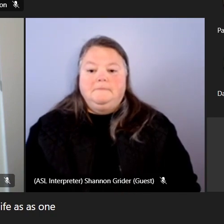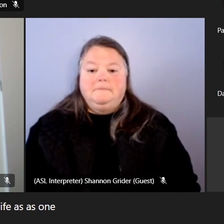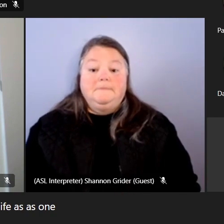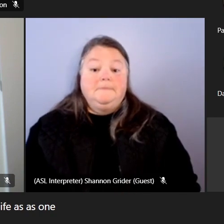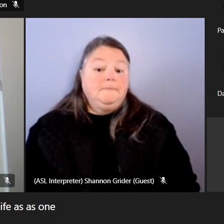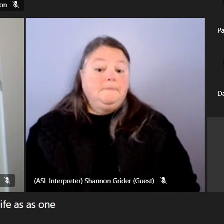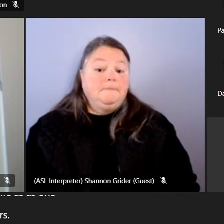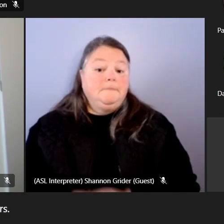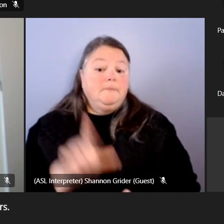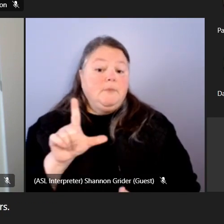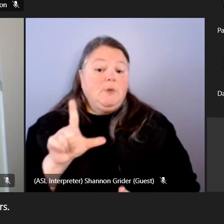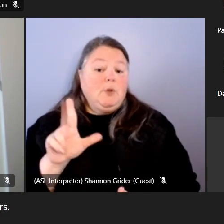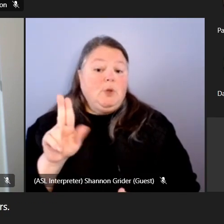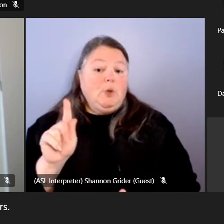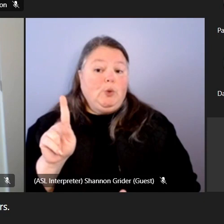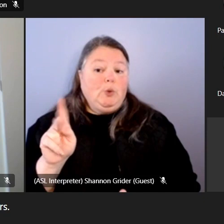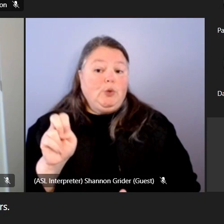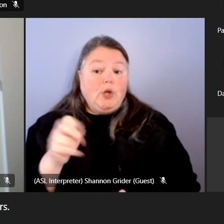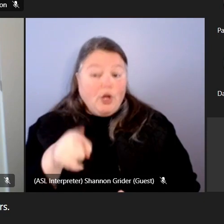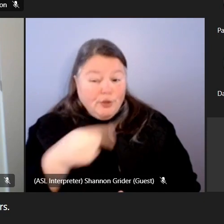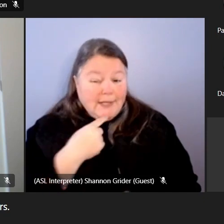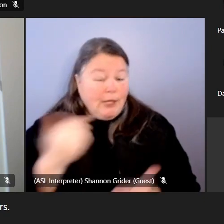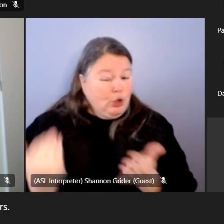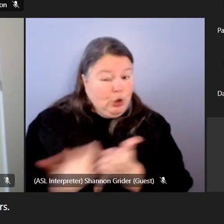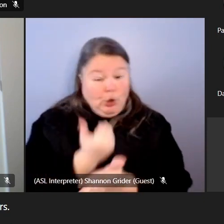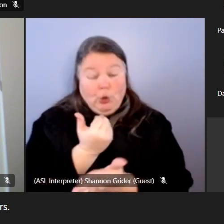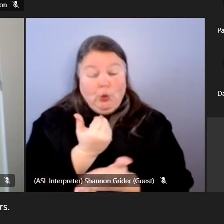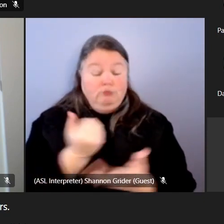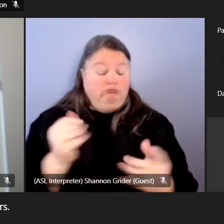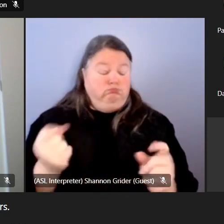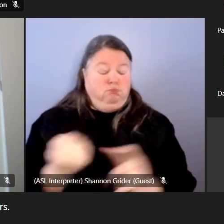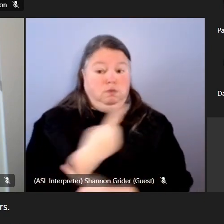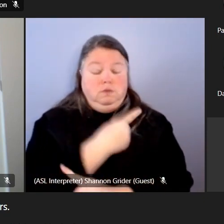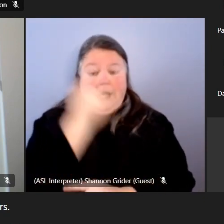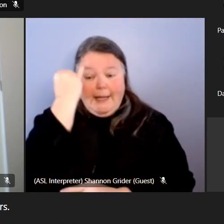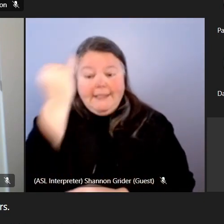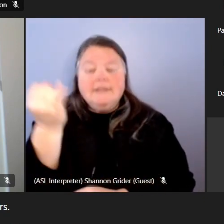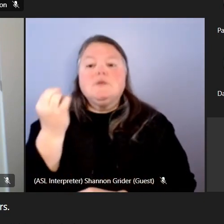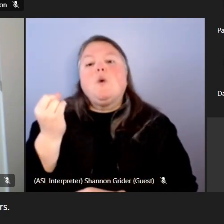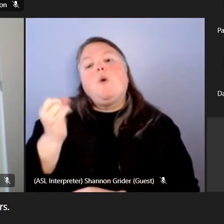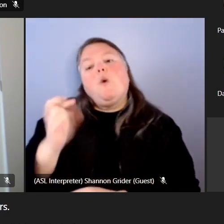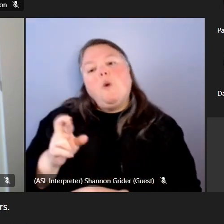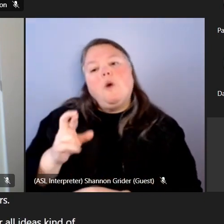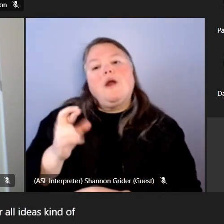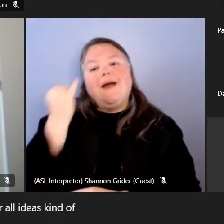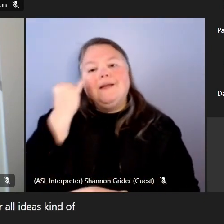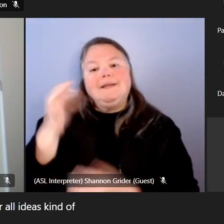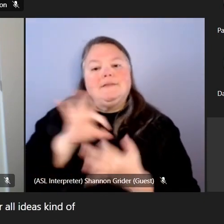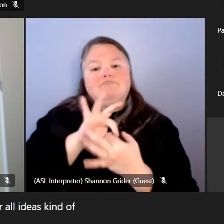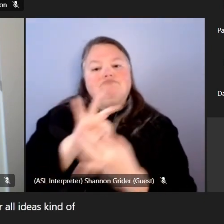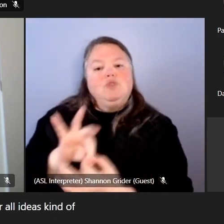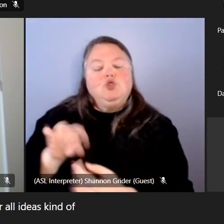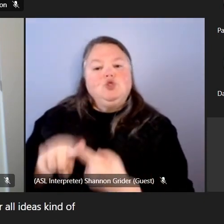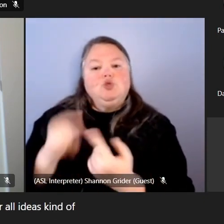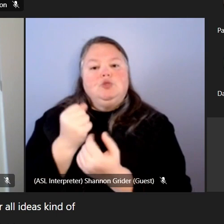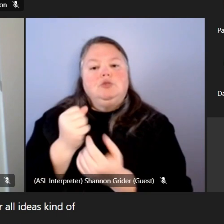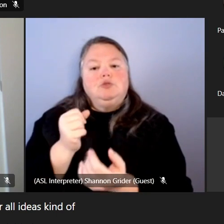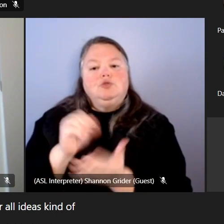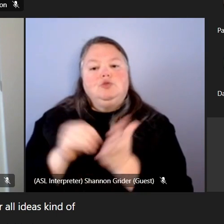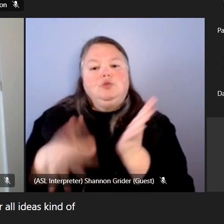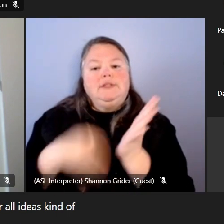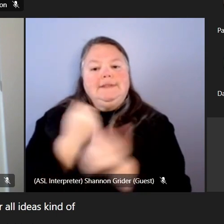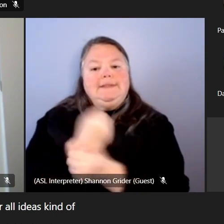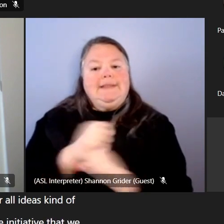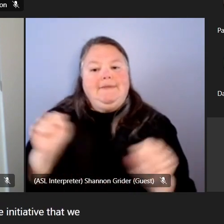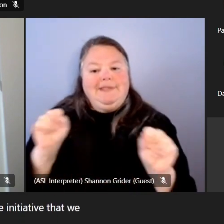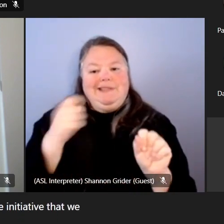are you meaning completely new ideas or all the ideas kind of linked towards the student safety initiate initiative that